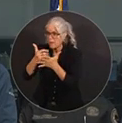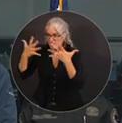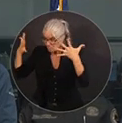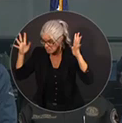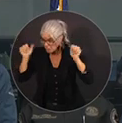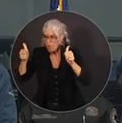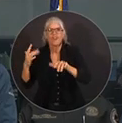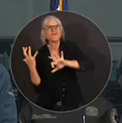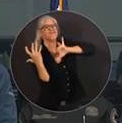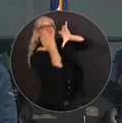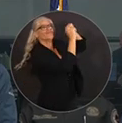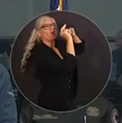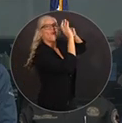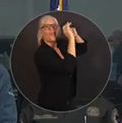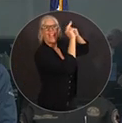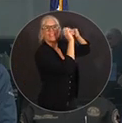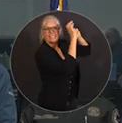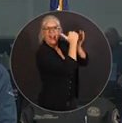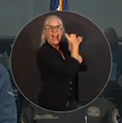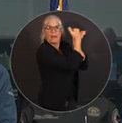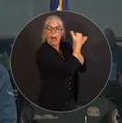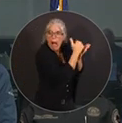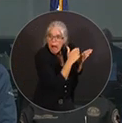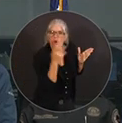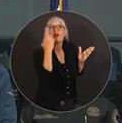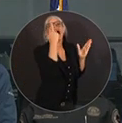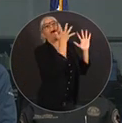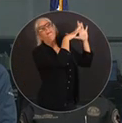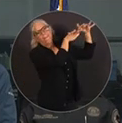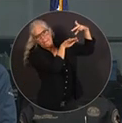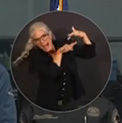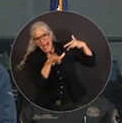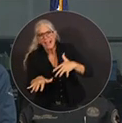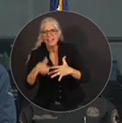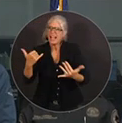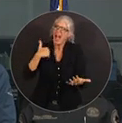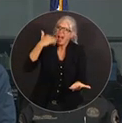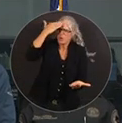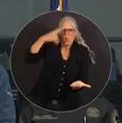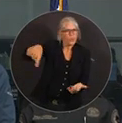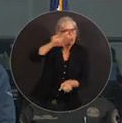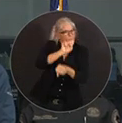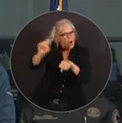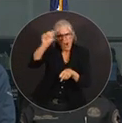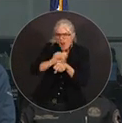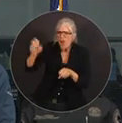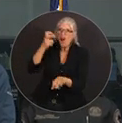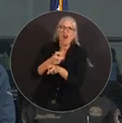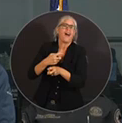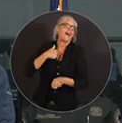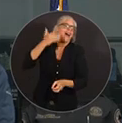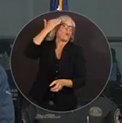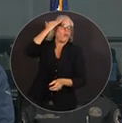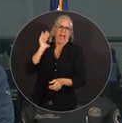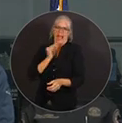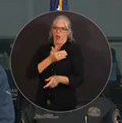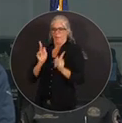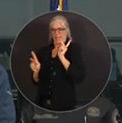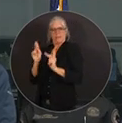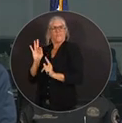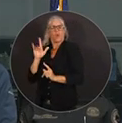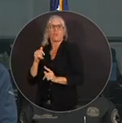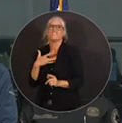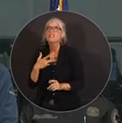lot of folks that have been working very hard, and I know our citizens go through, it's very frustrating to have your life interrupted